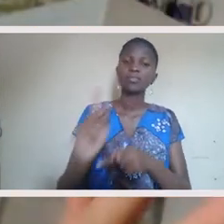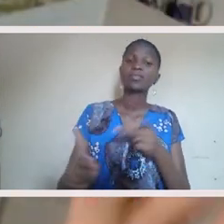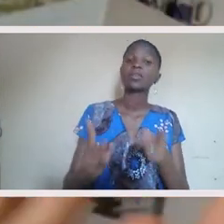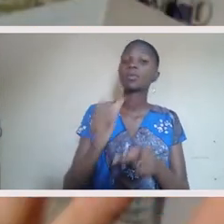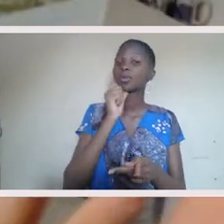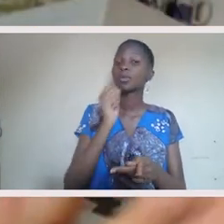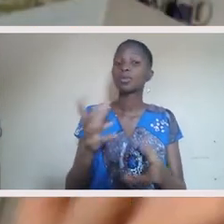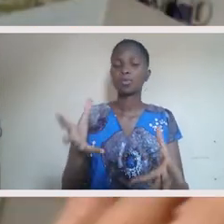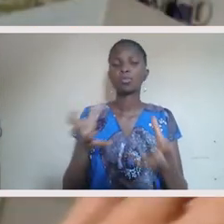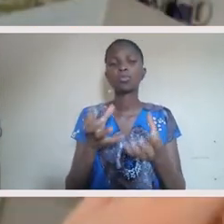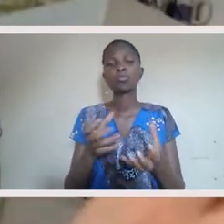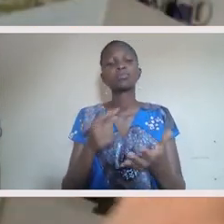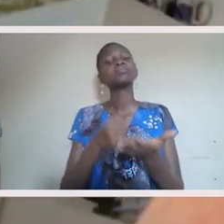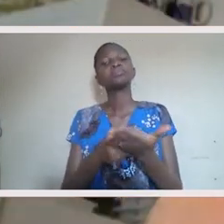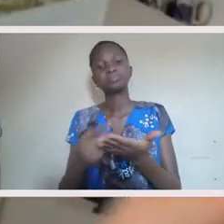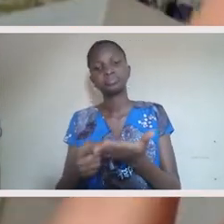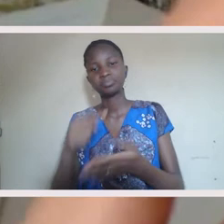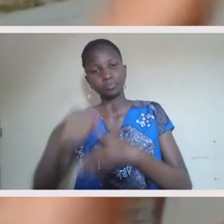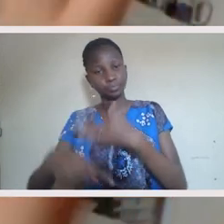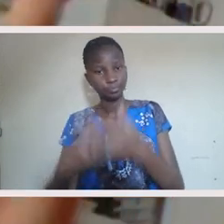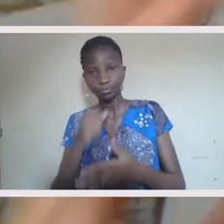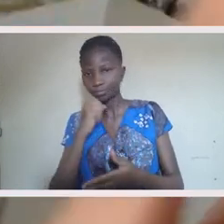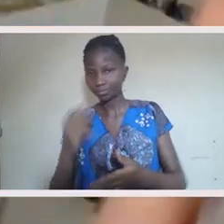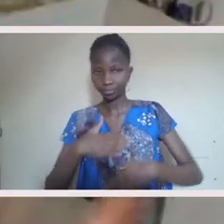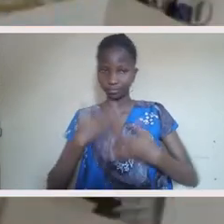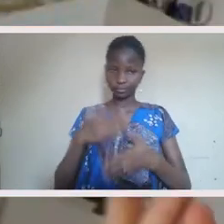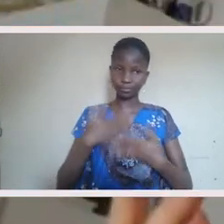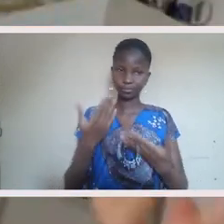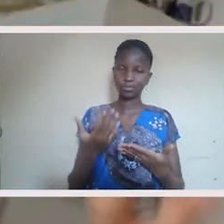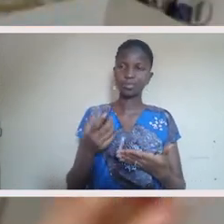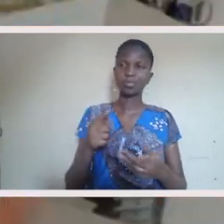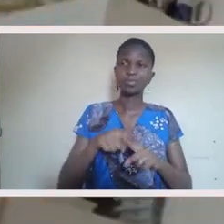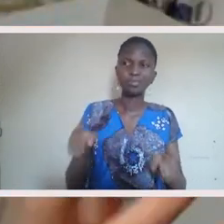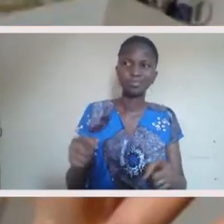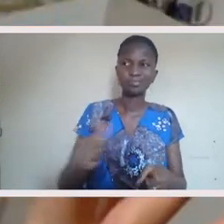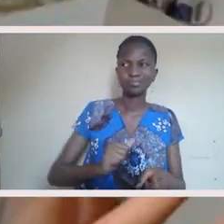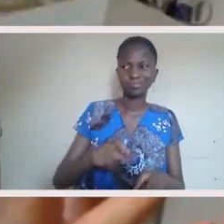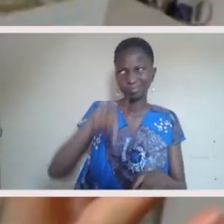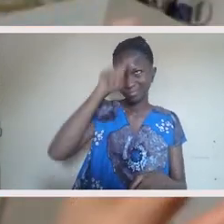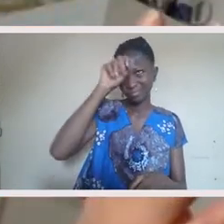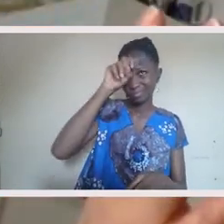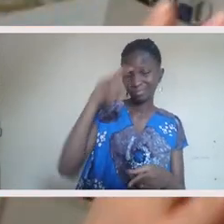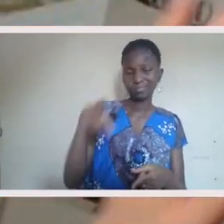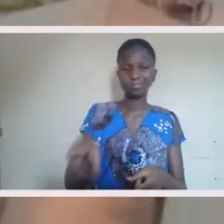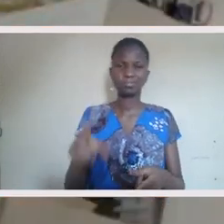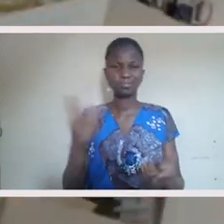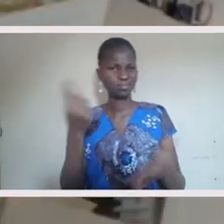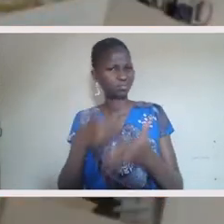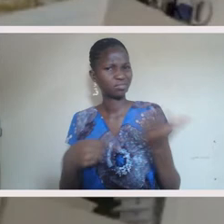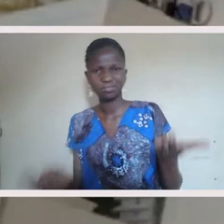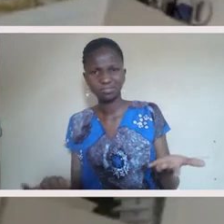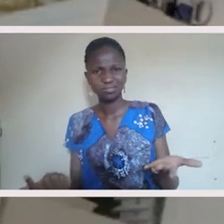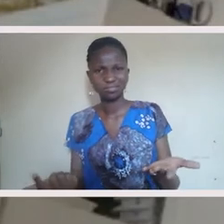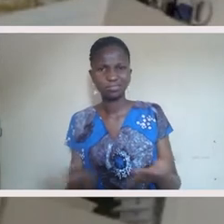respect some people don't want to talk about it or whatever, but I'm just sort of like processing that and, and figuring like, what is